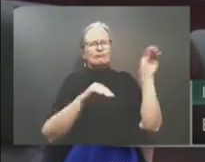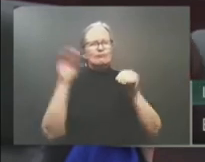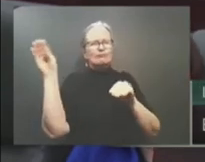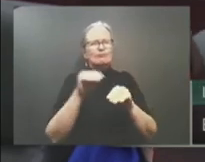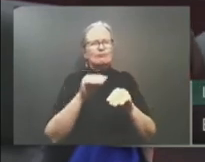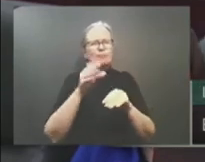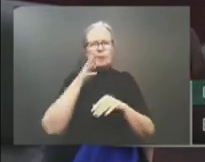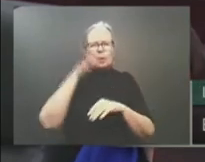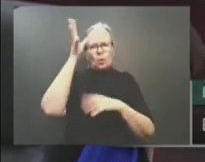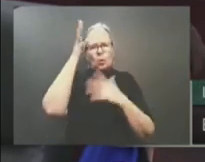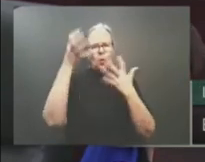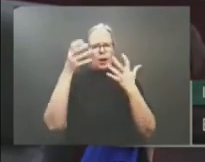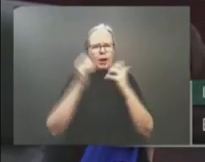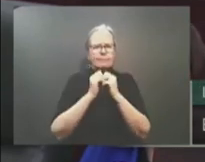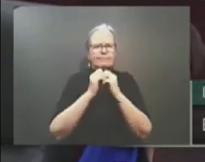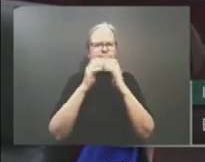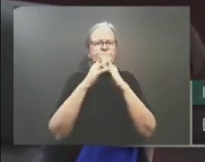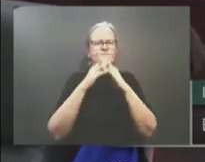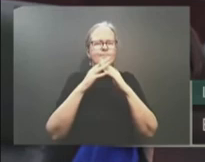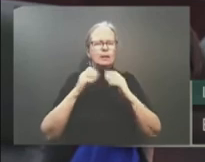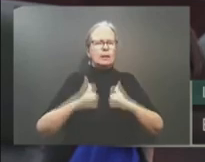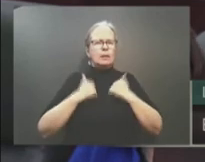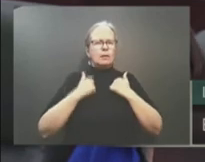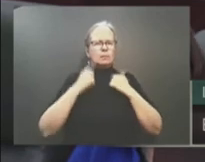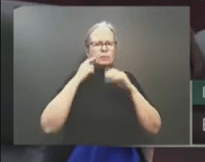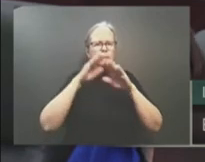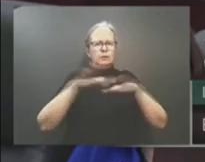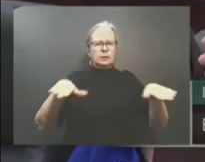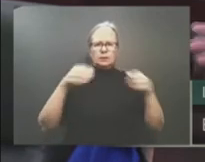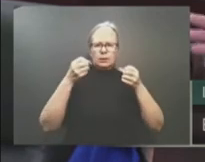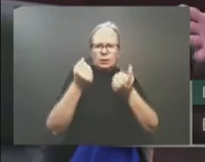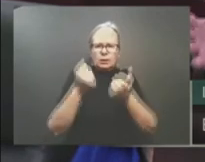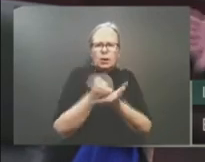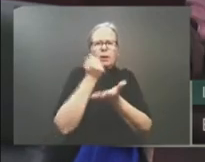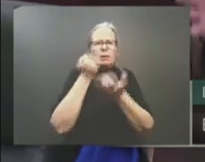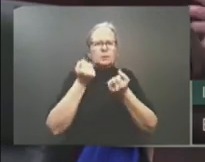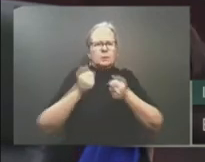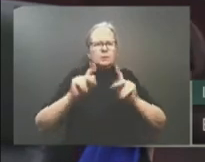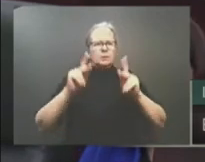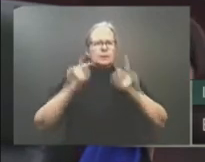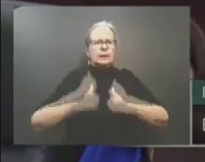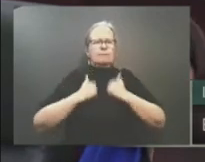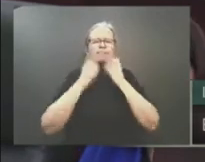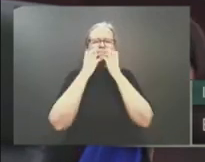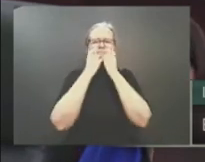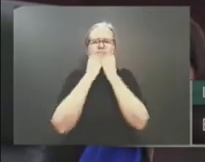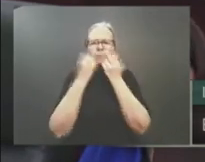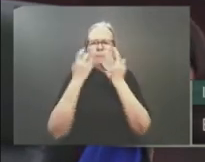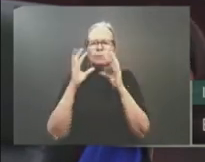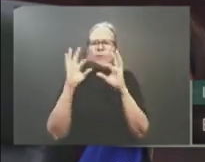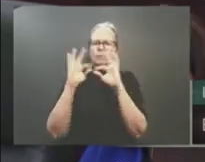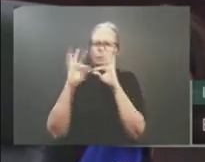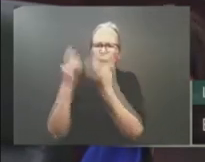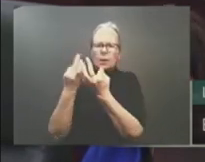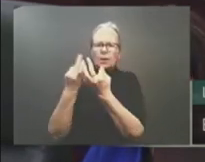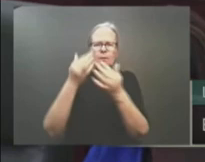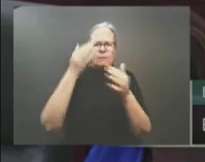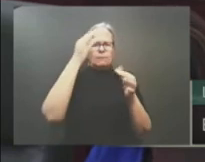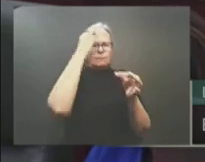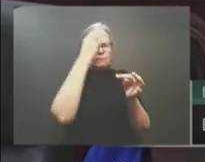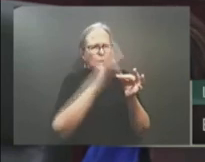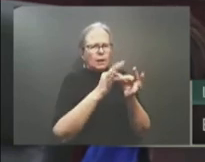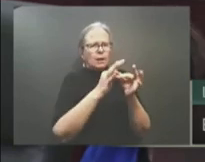faith, and community are held in high regard. We, the next generation, are privileged to build on that solid foundation